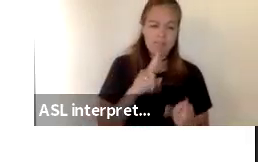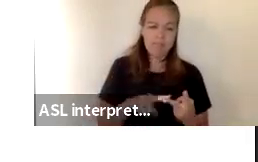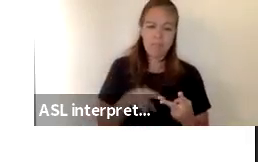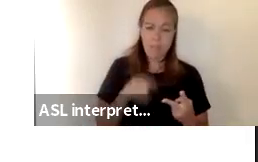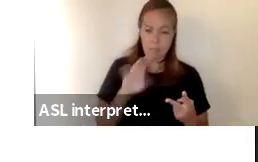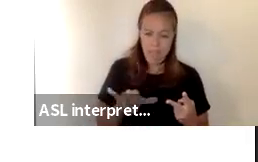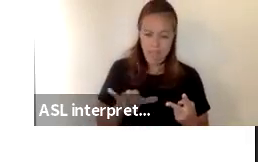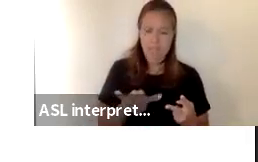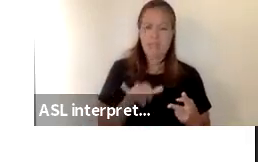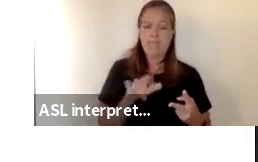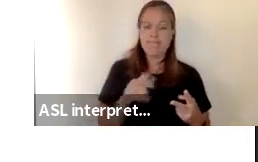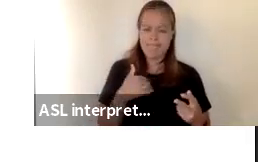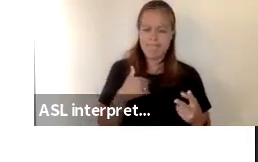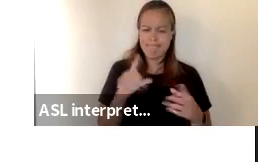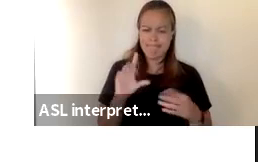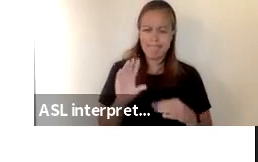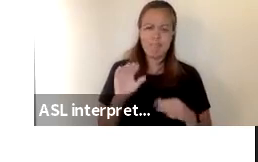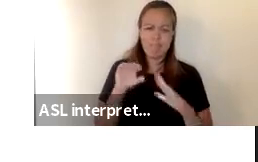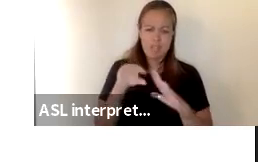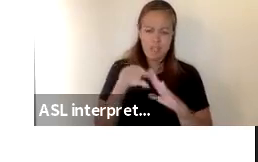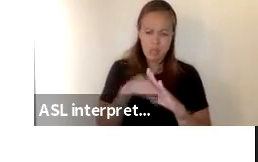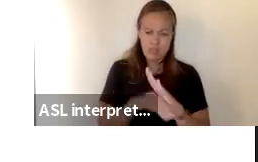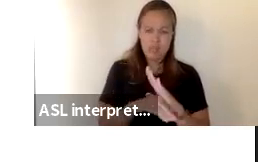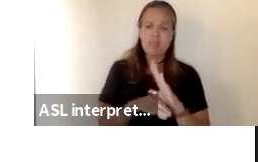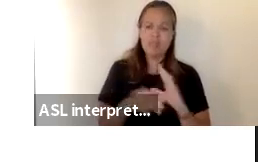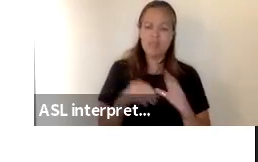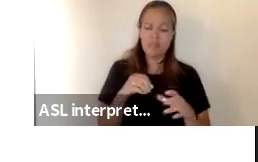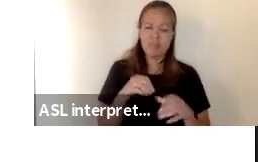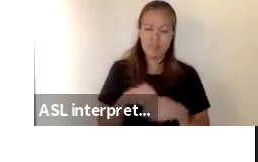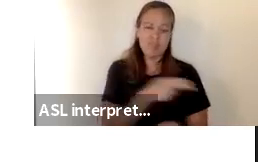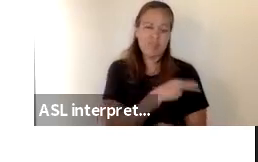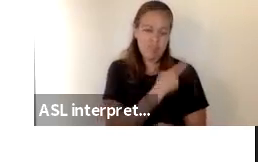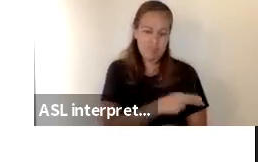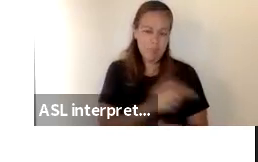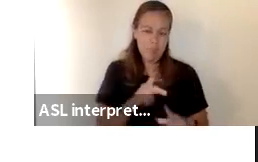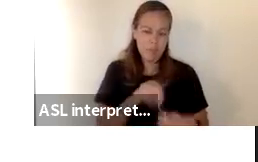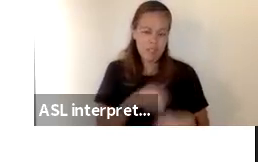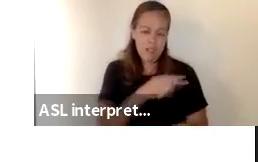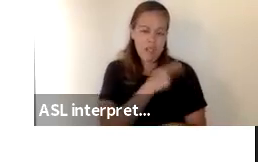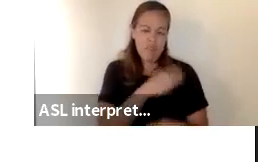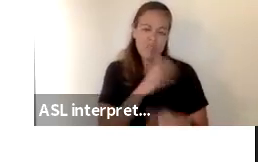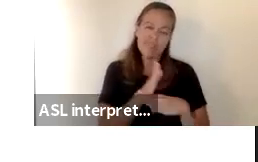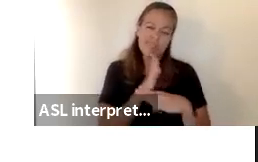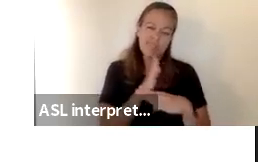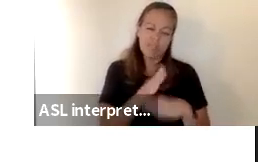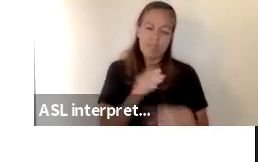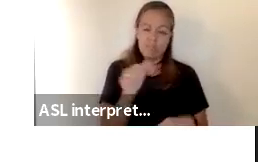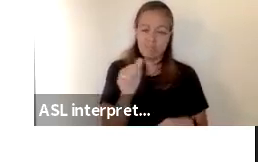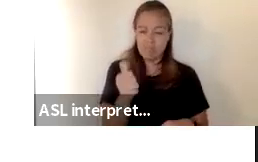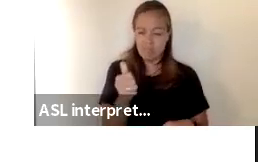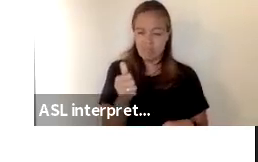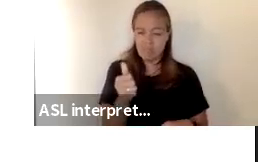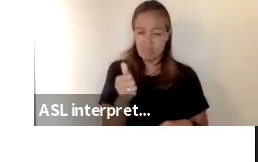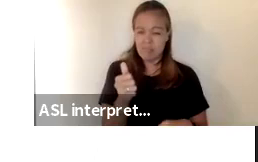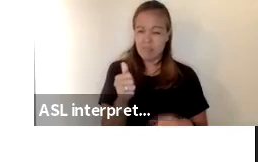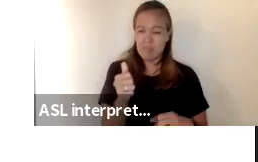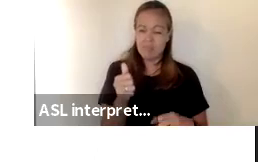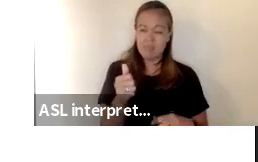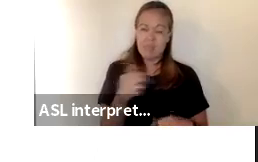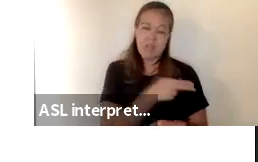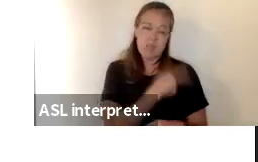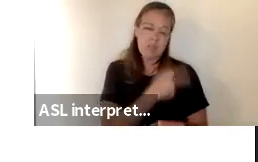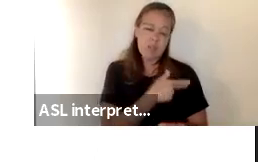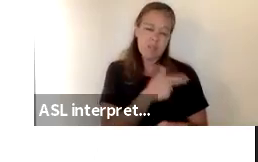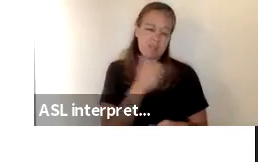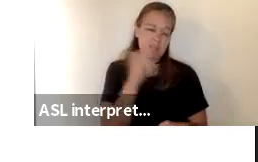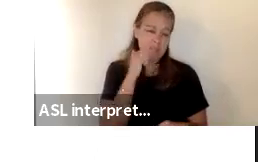we had a decrease in hospitalizations and reached an average of about 10 hospitalizations or so